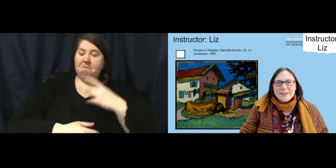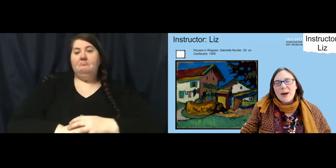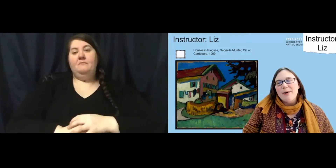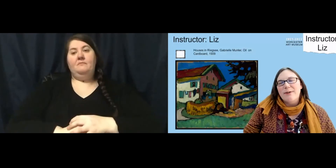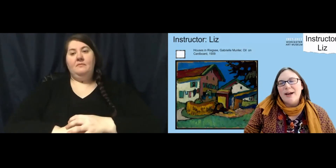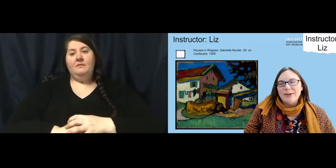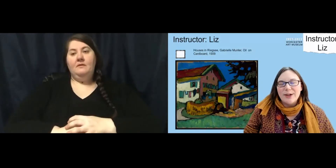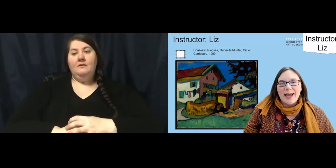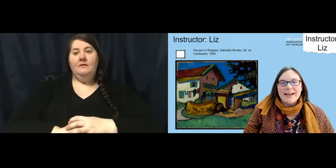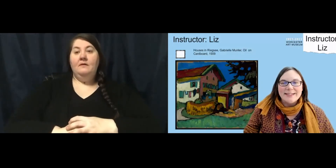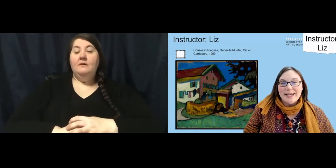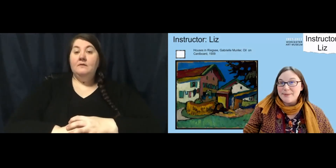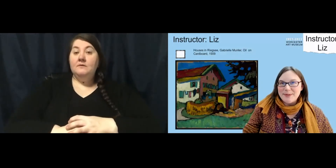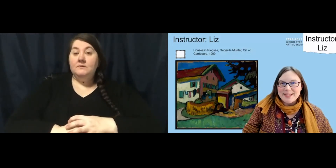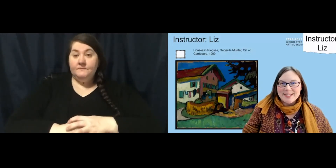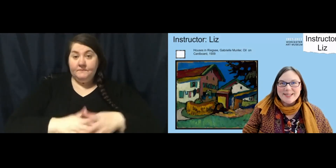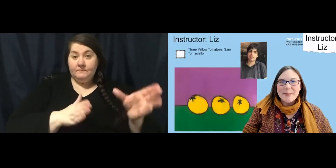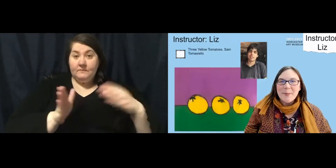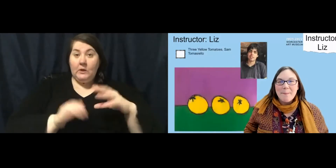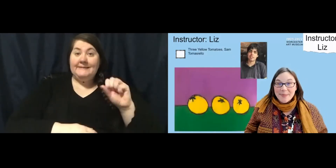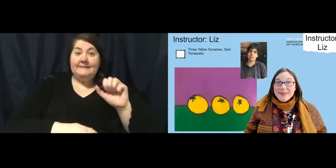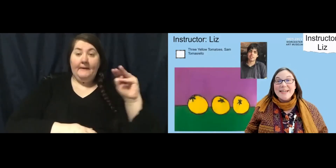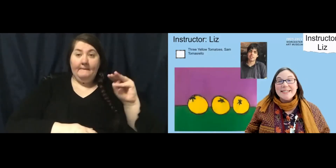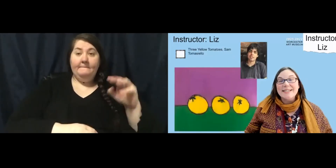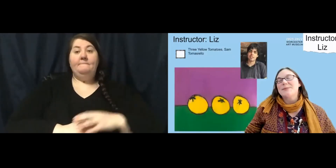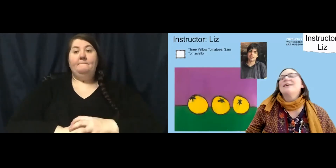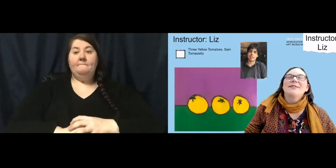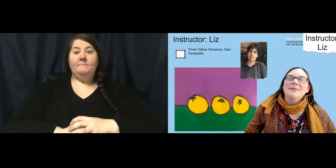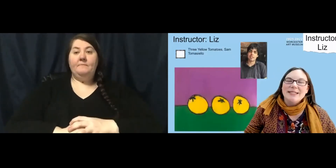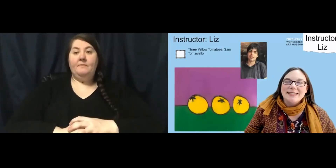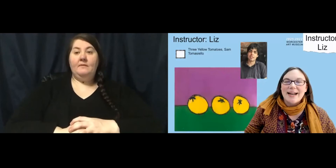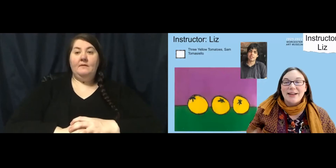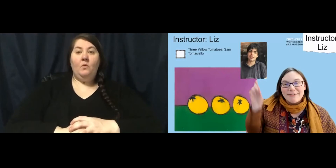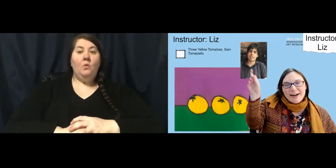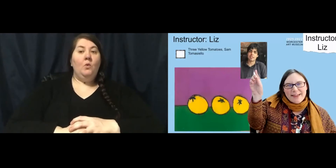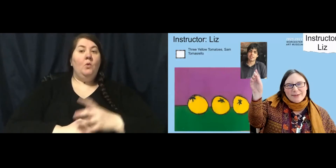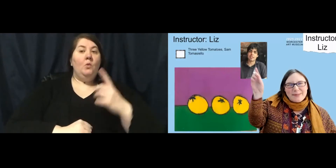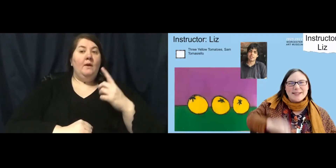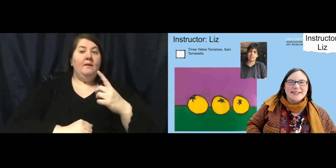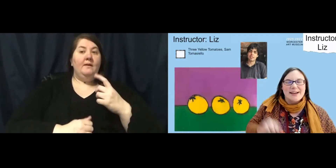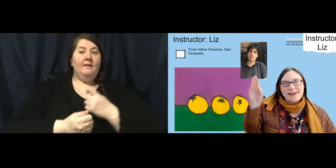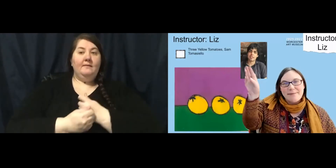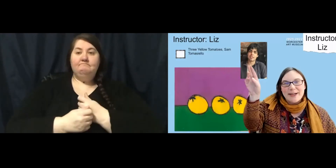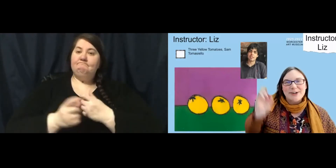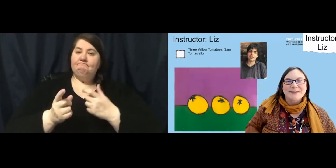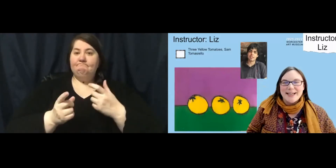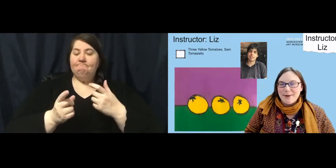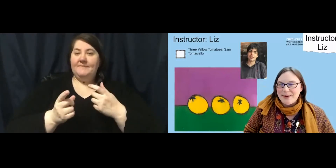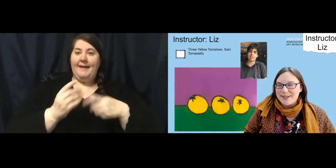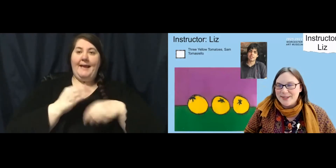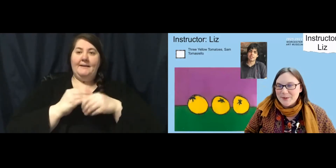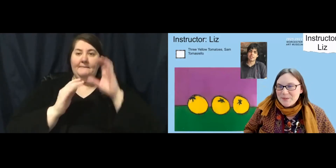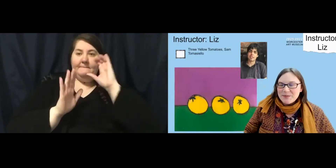Let's pop over and look at Sam's pieces. This is one of the pieces that I love. I threw a piece, a picture of